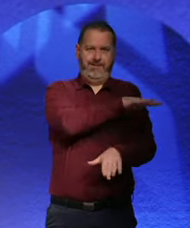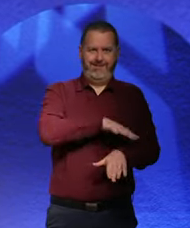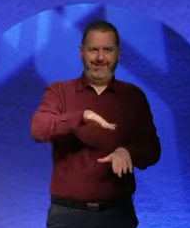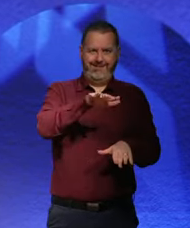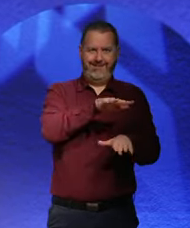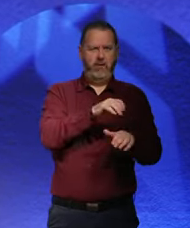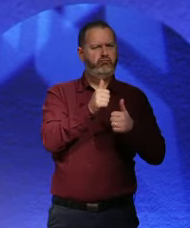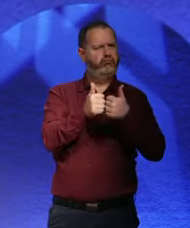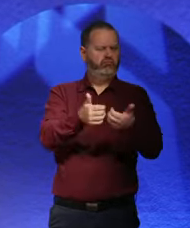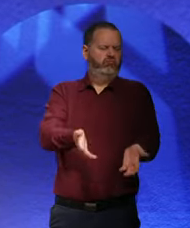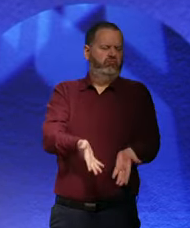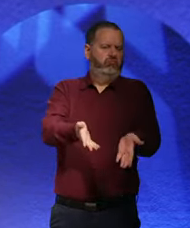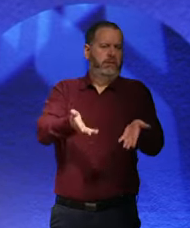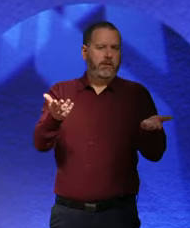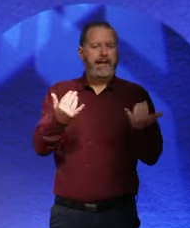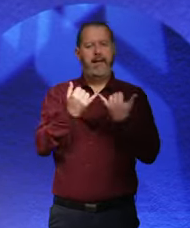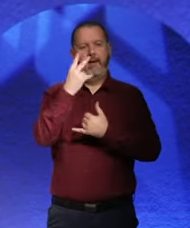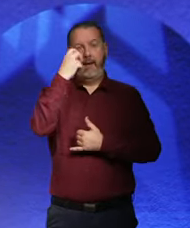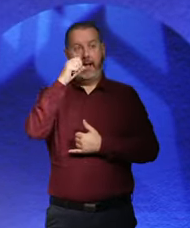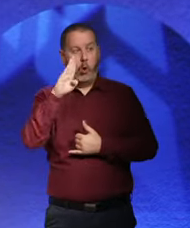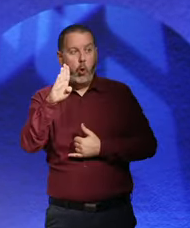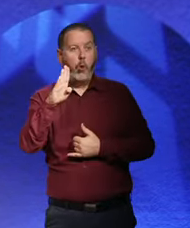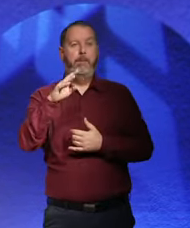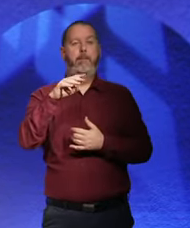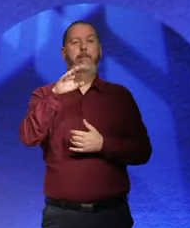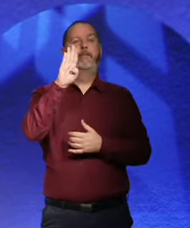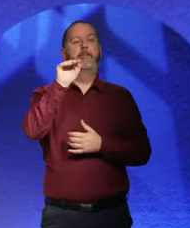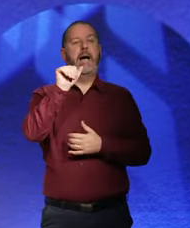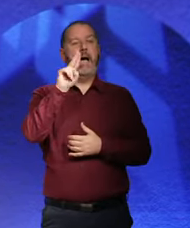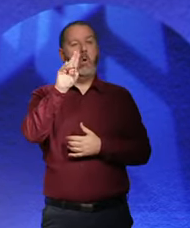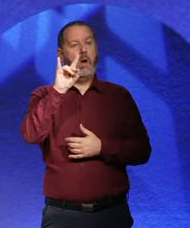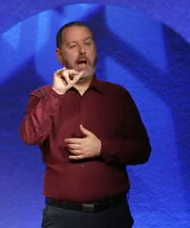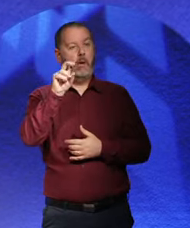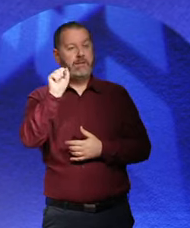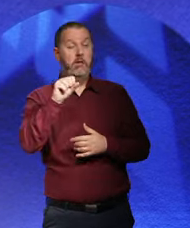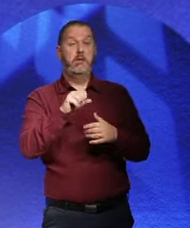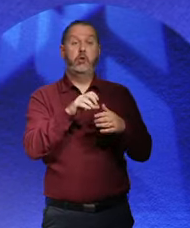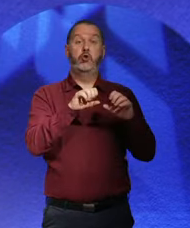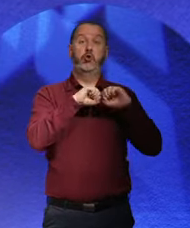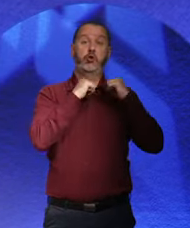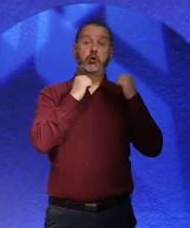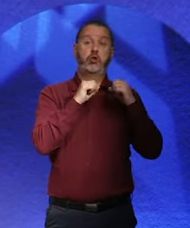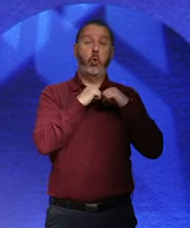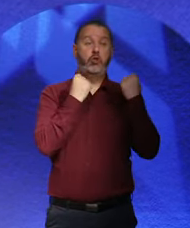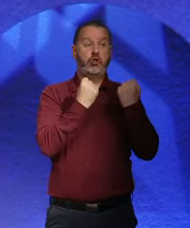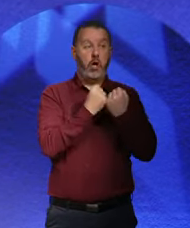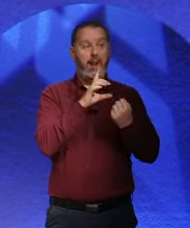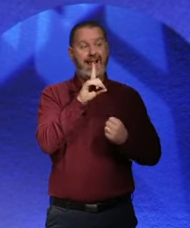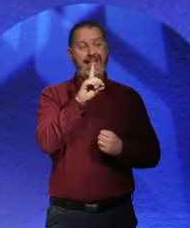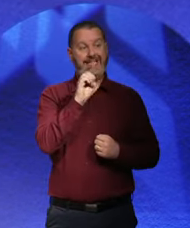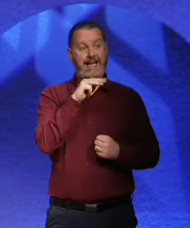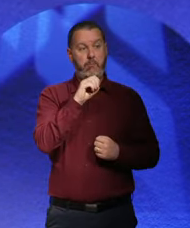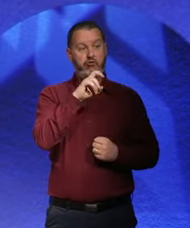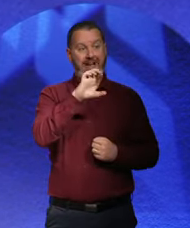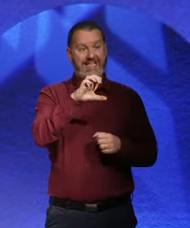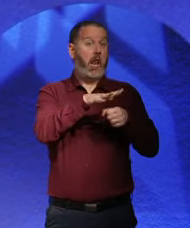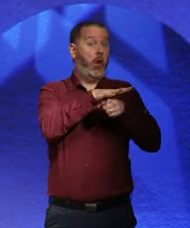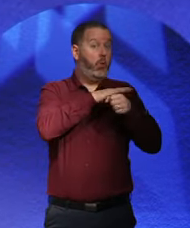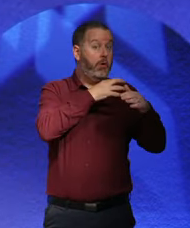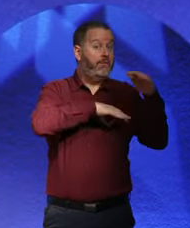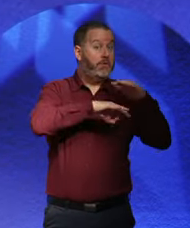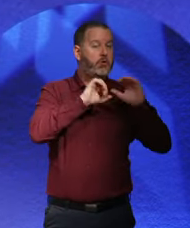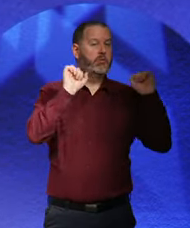the nightclubs or Bauhaus or what, they were supported by social democratic local government. I mean,